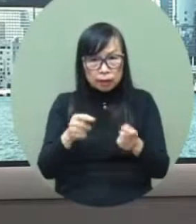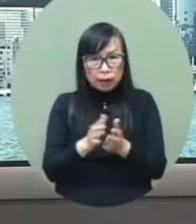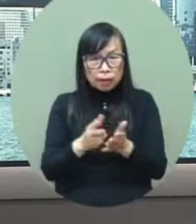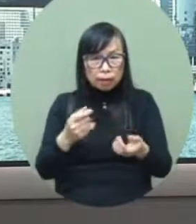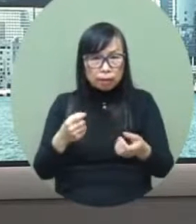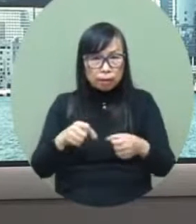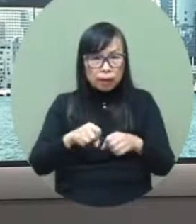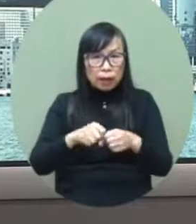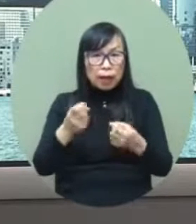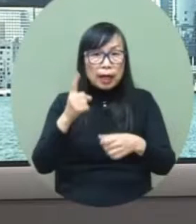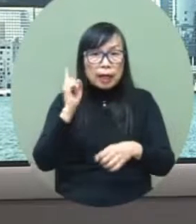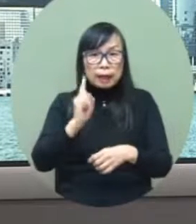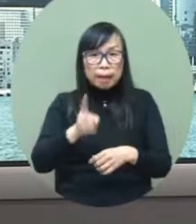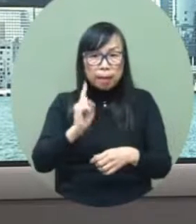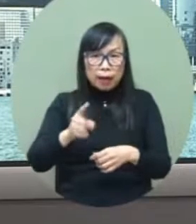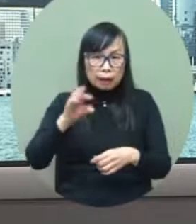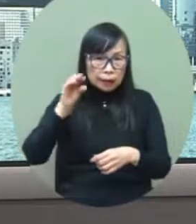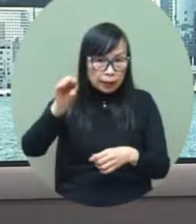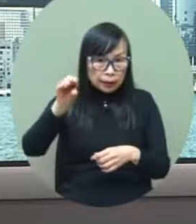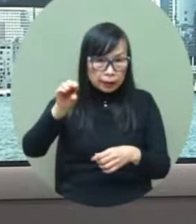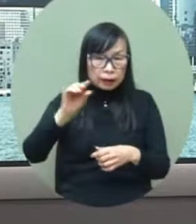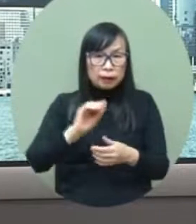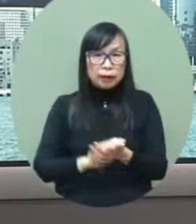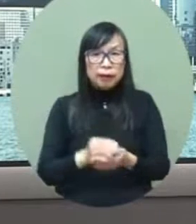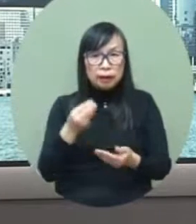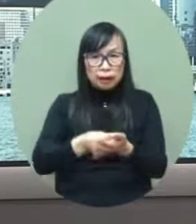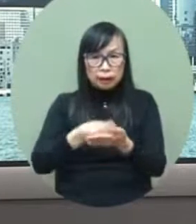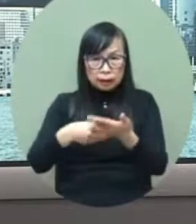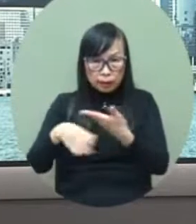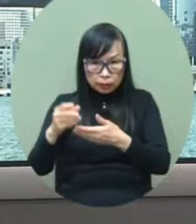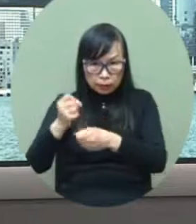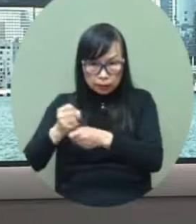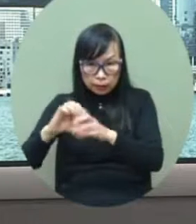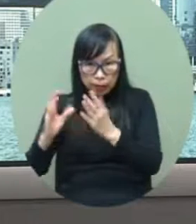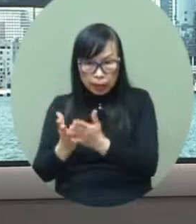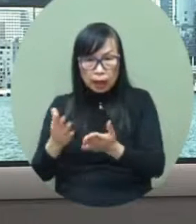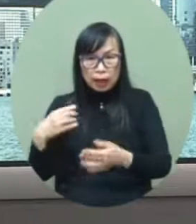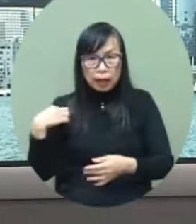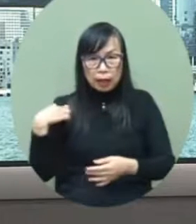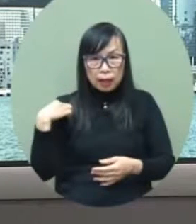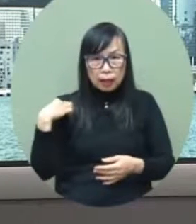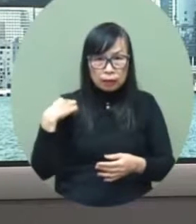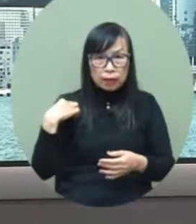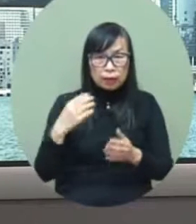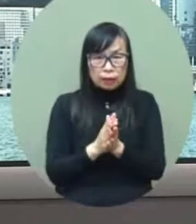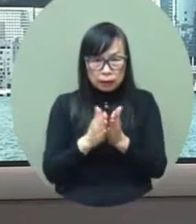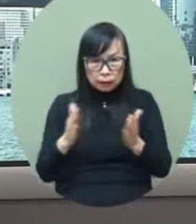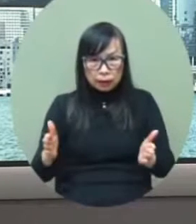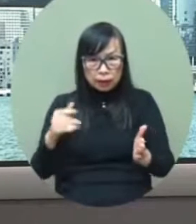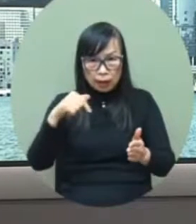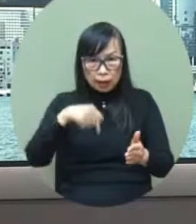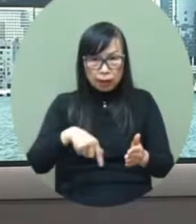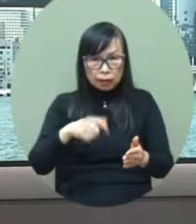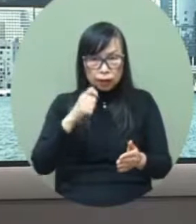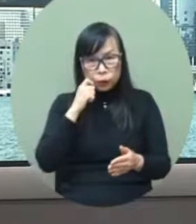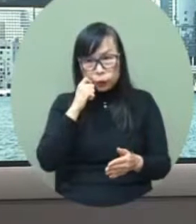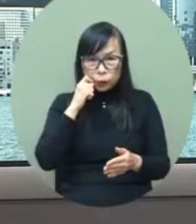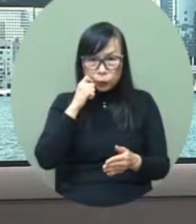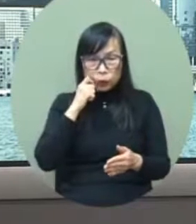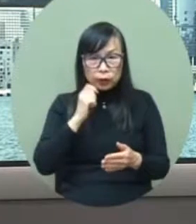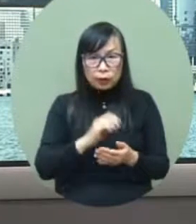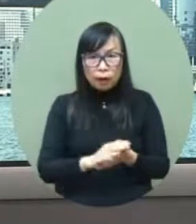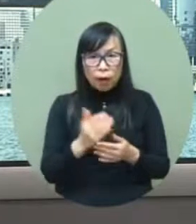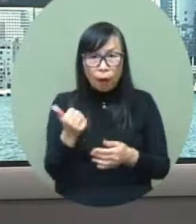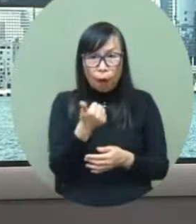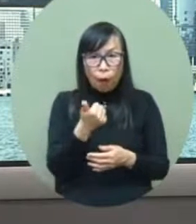reports show that um for the catering industry the business turnover is going to exceed what 10 billion dollars and during the